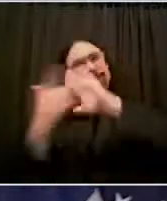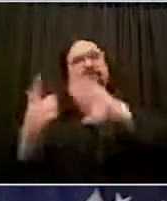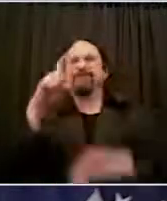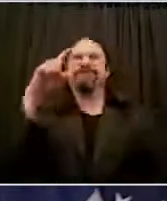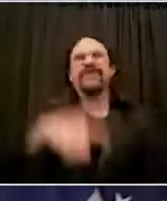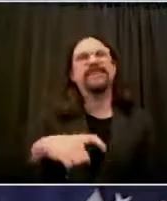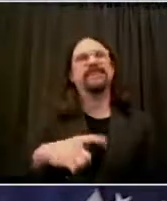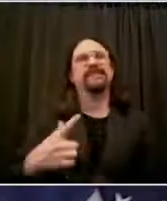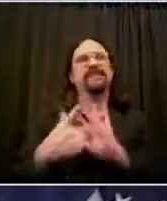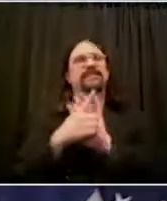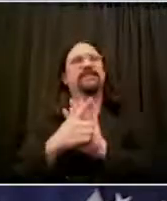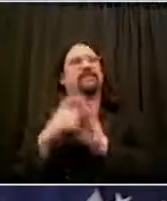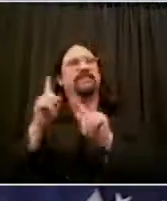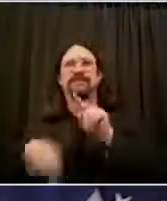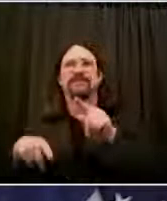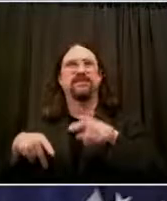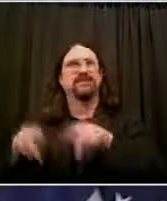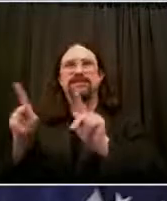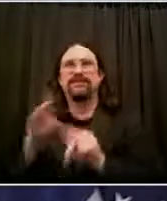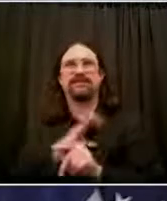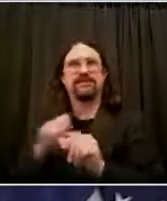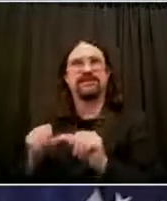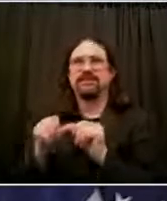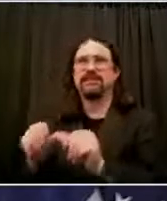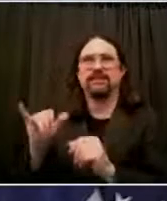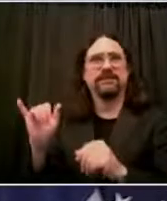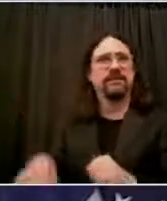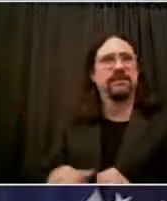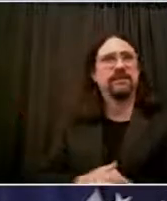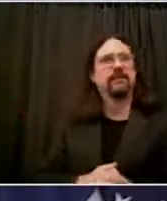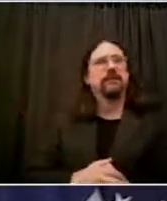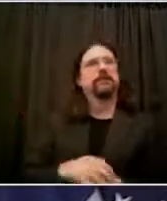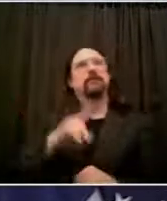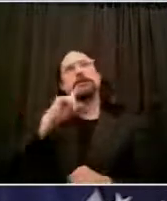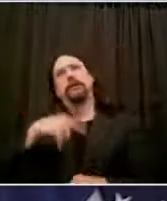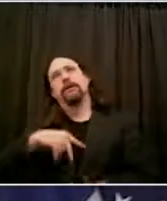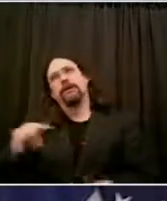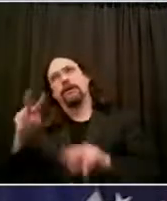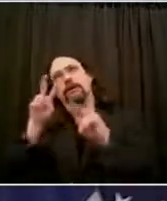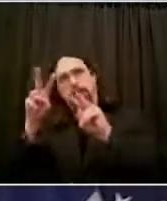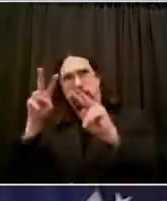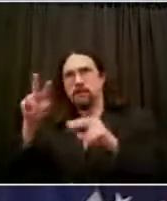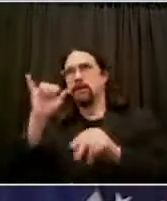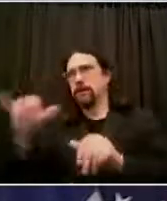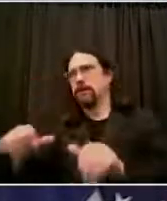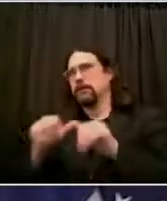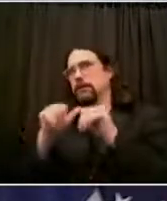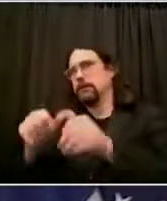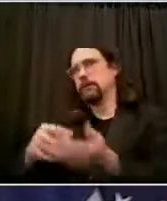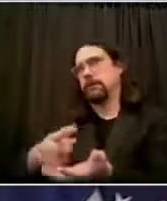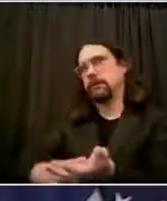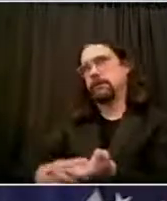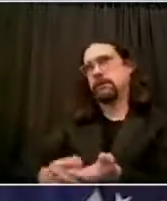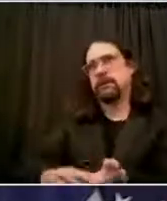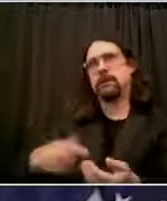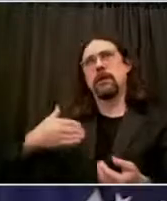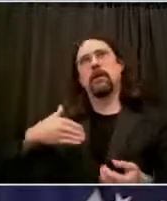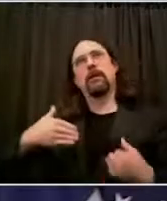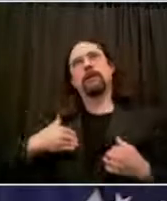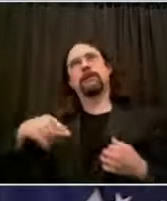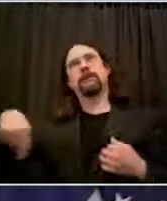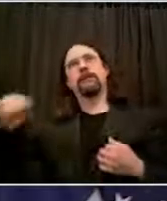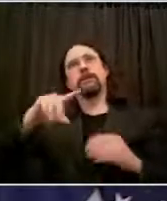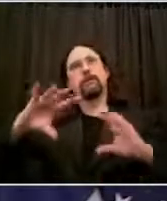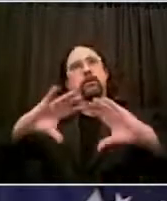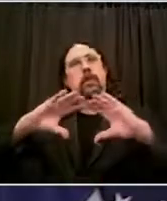really, really proud that Cure Violence has been a major part in this city helping to reduce the spread of COVID-19.